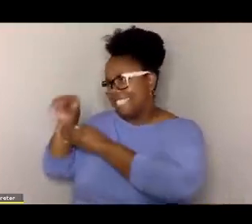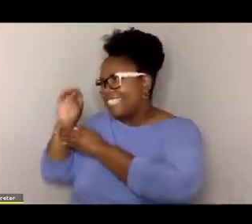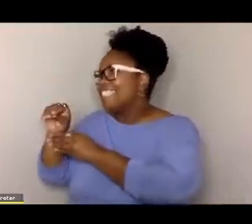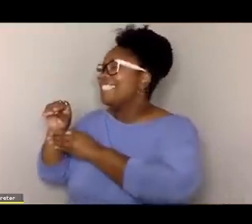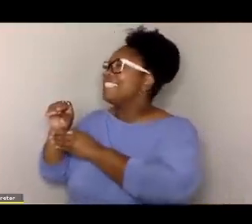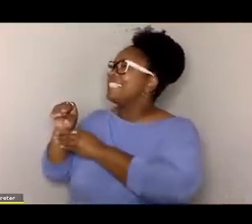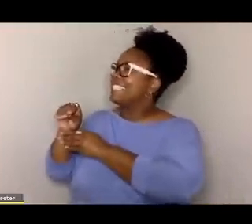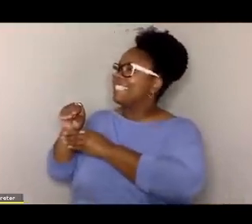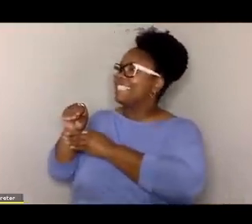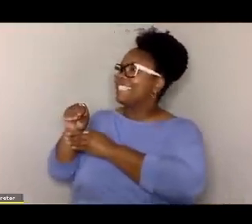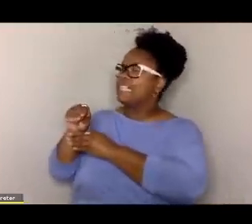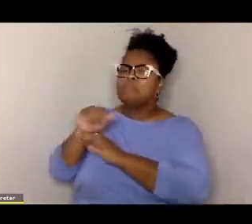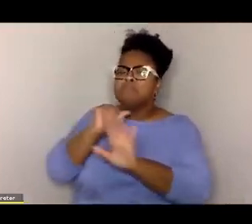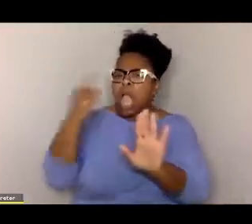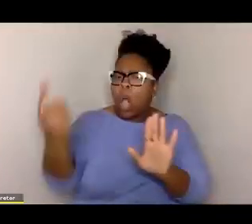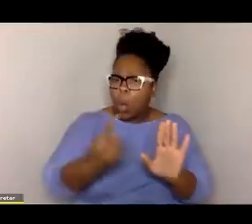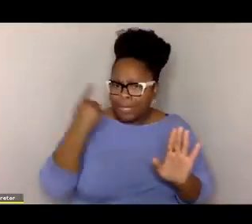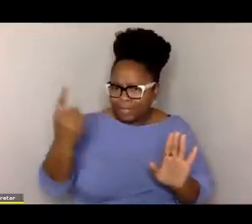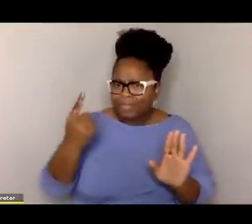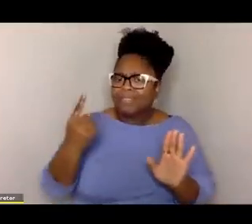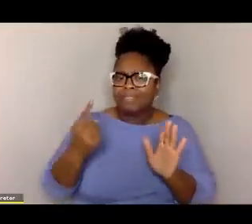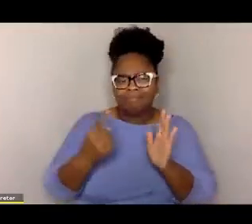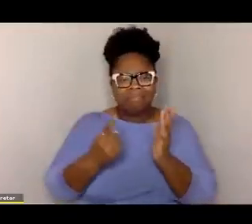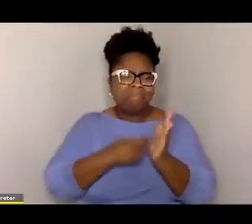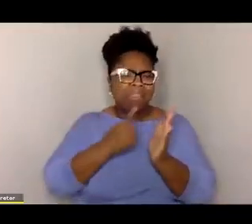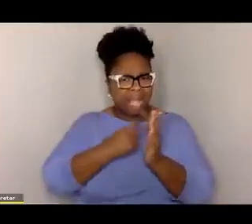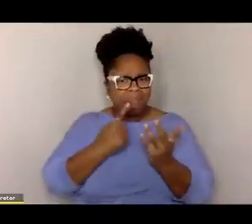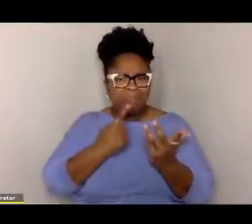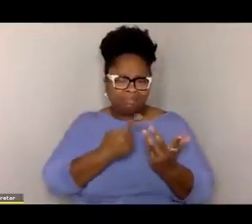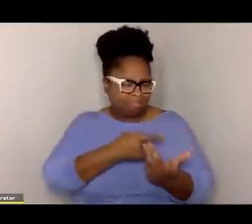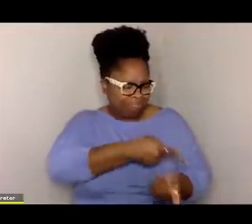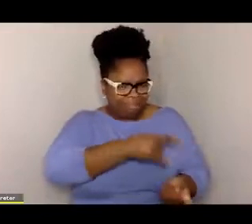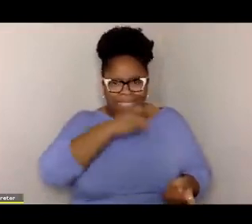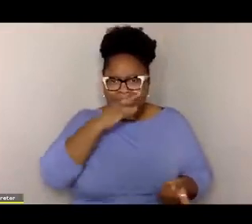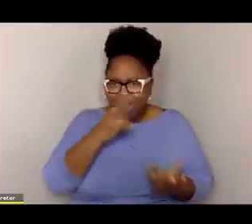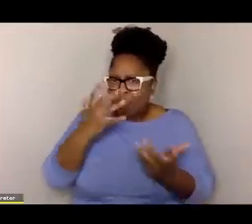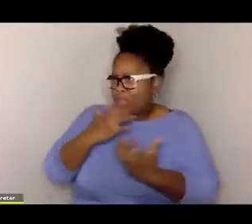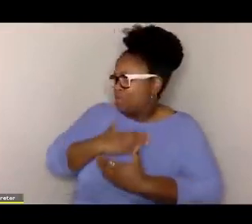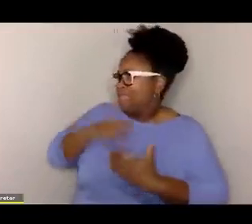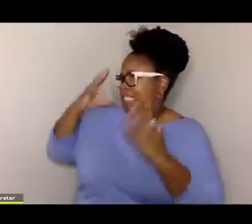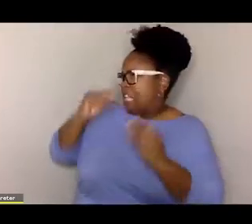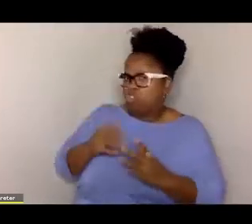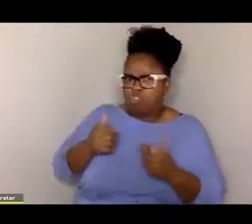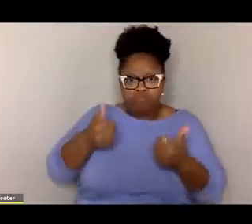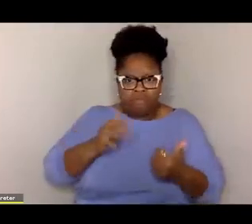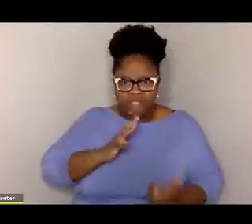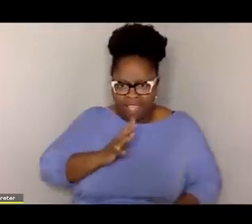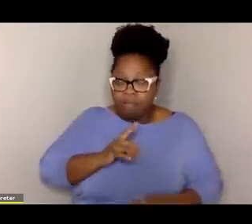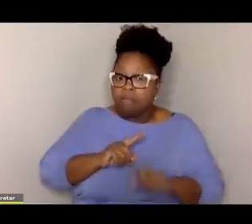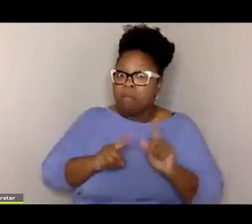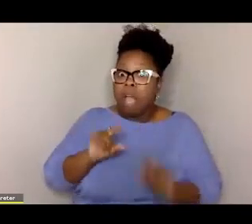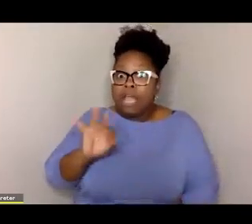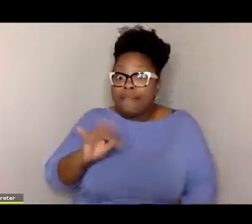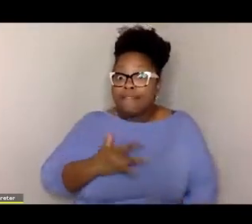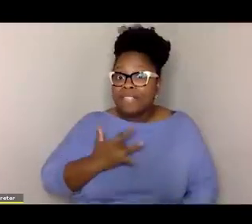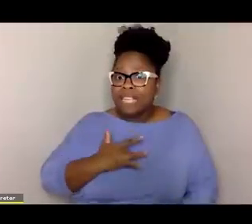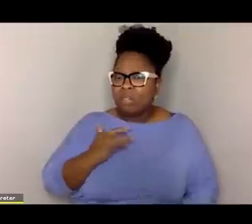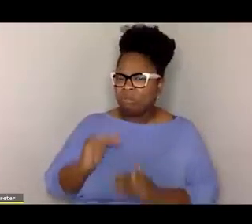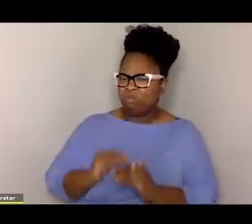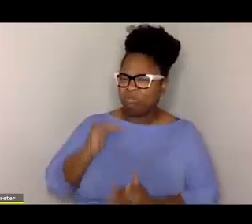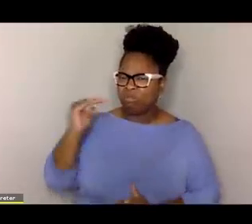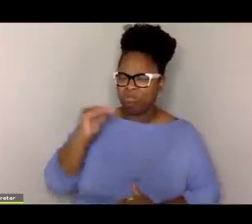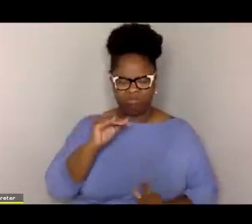and trying to please the teacher, not always. I mean, it's great if a teacher has a kid who wants to please you, but if it feels